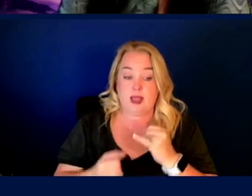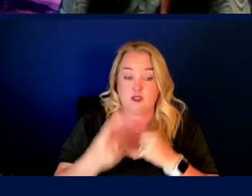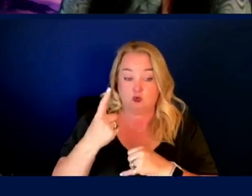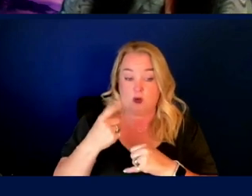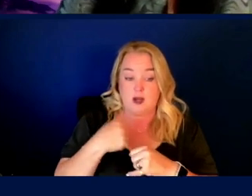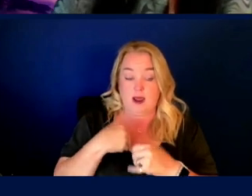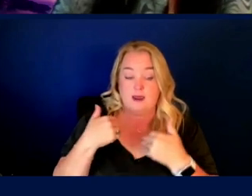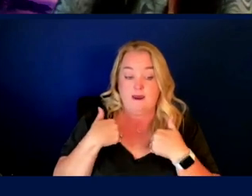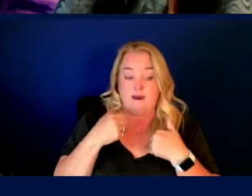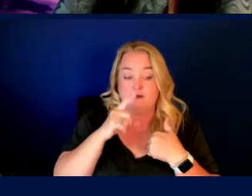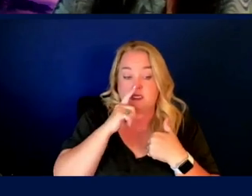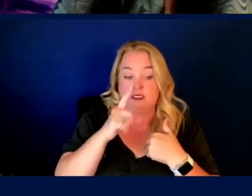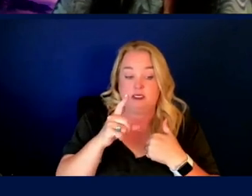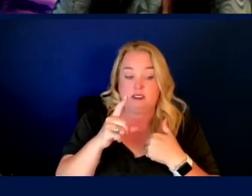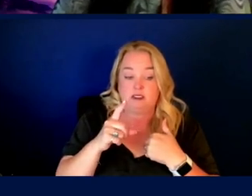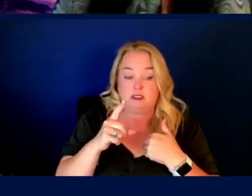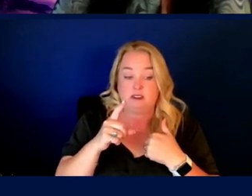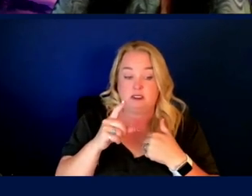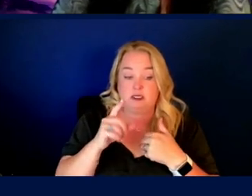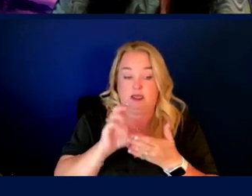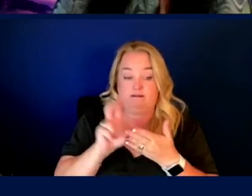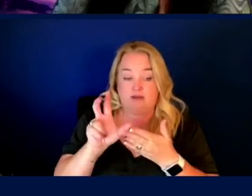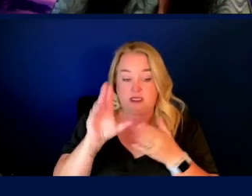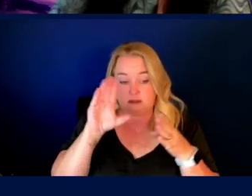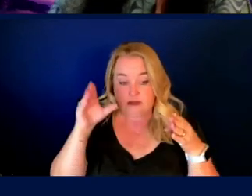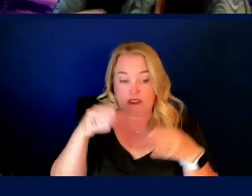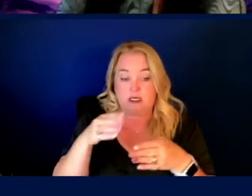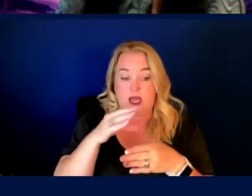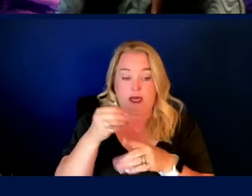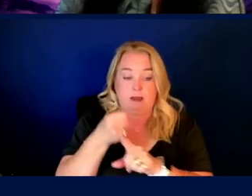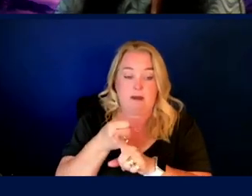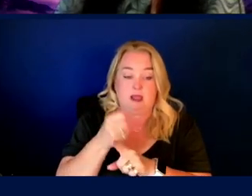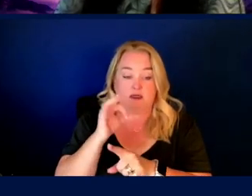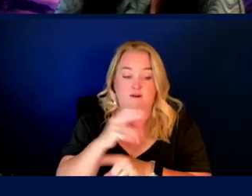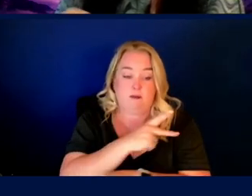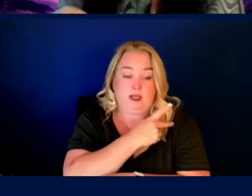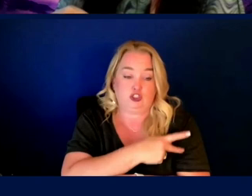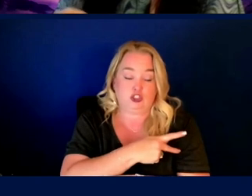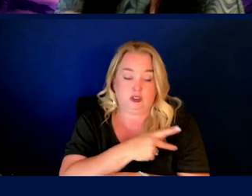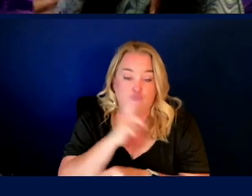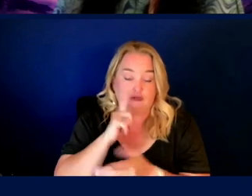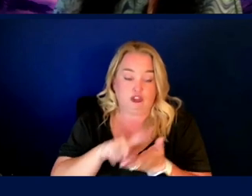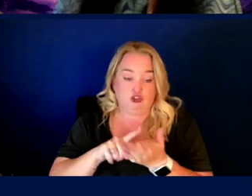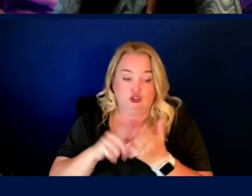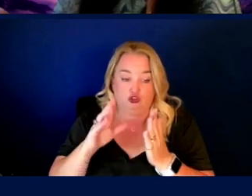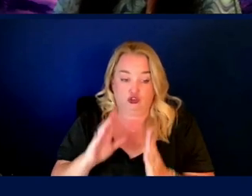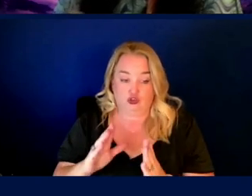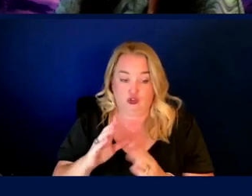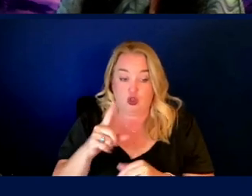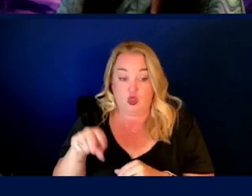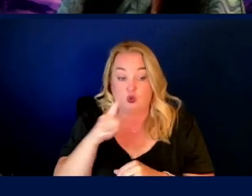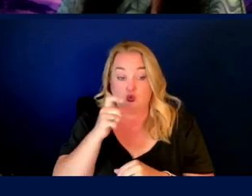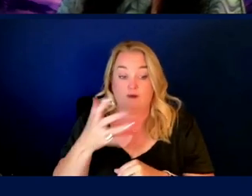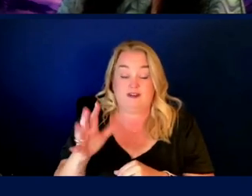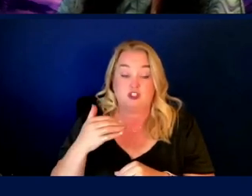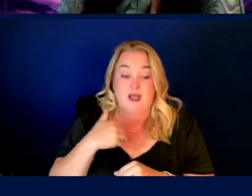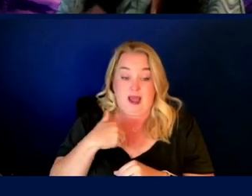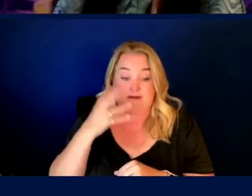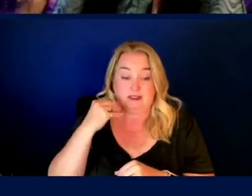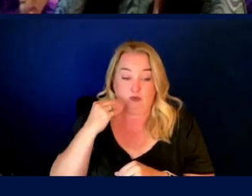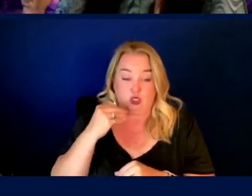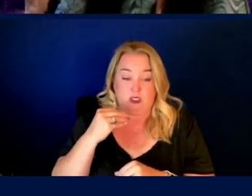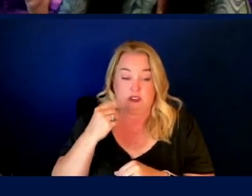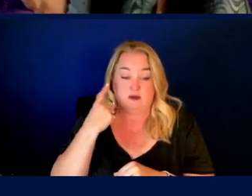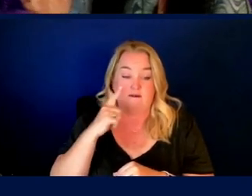listed is investment in an impact of patient researchers. So those with lived experience as the experts who advance research in their field,